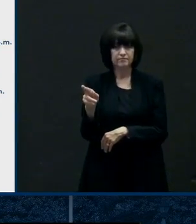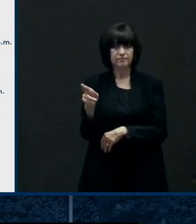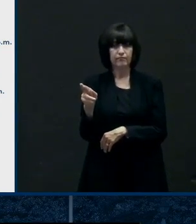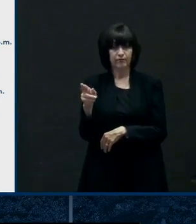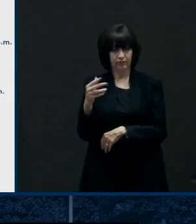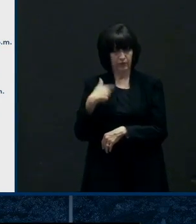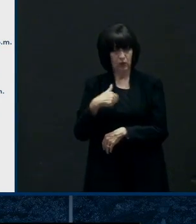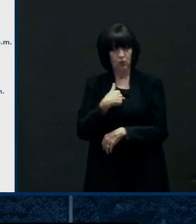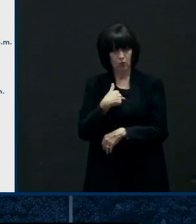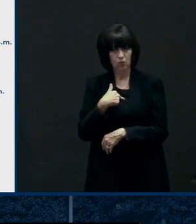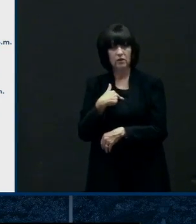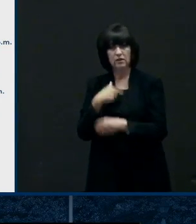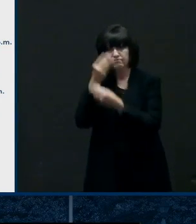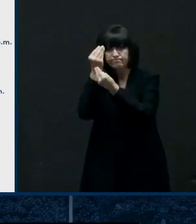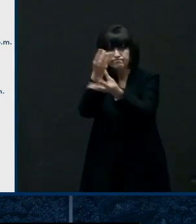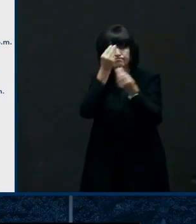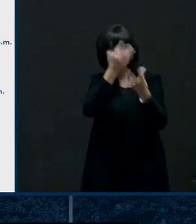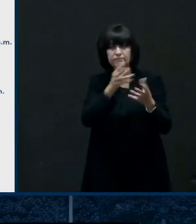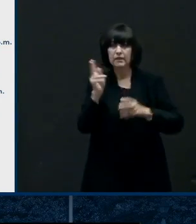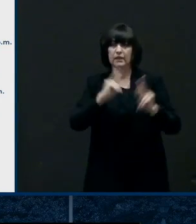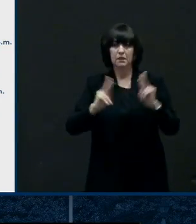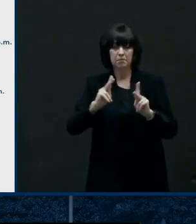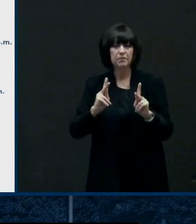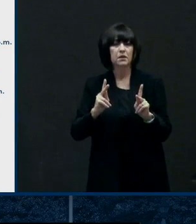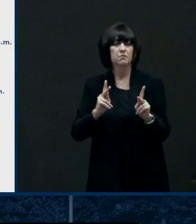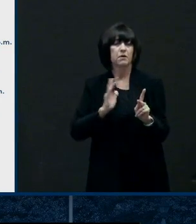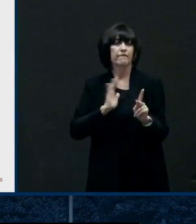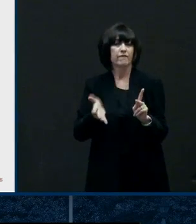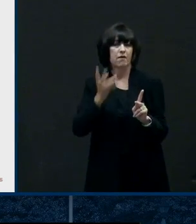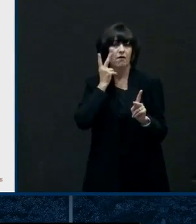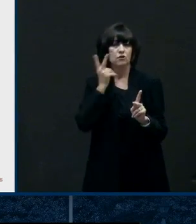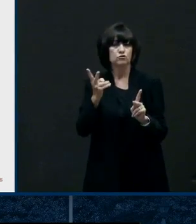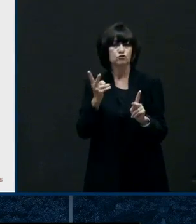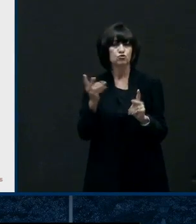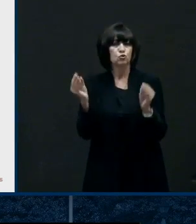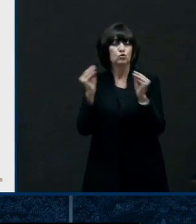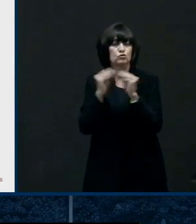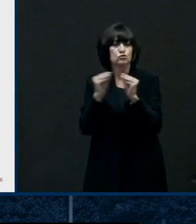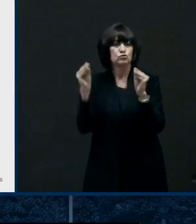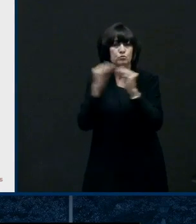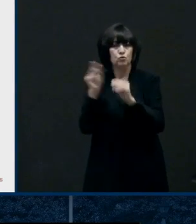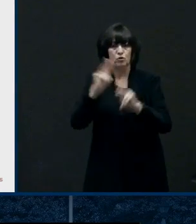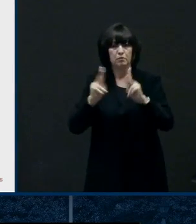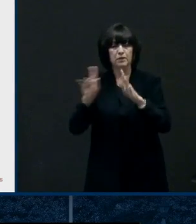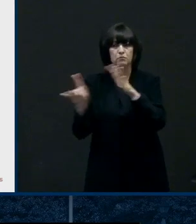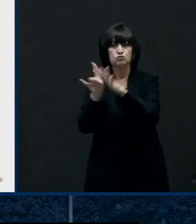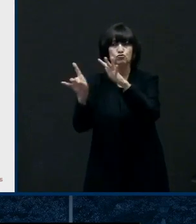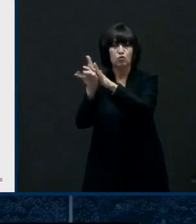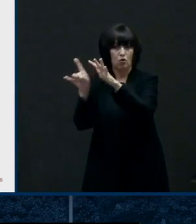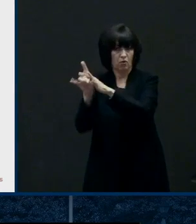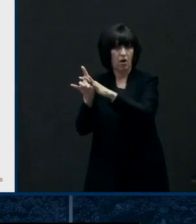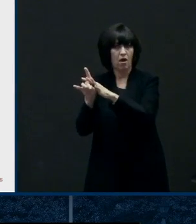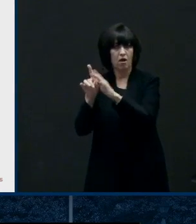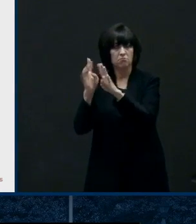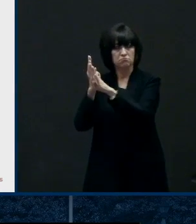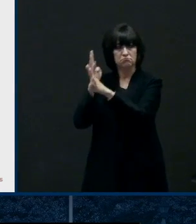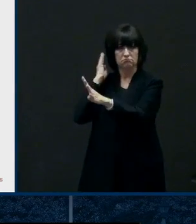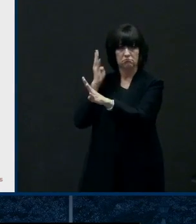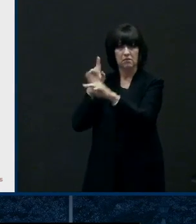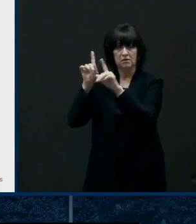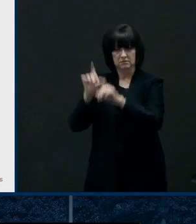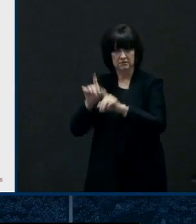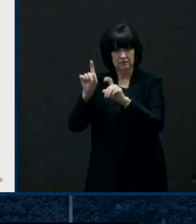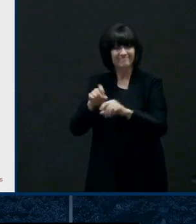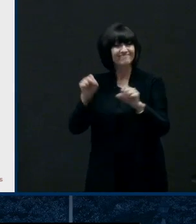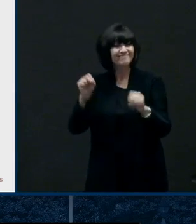we're going to be there and uh getting some good numbers uh weather depending and that leads me into the uh next thing so we did see a decline the last two